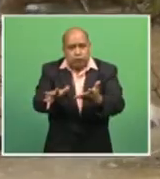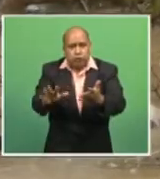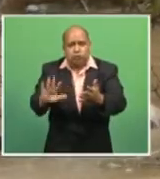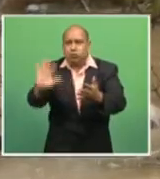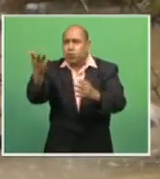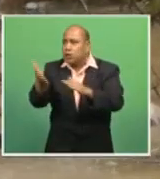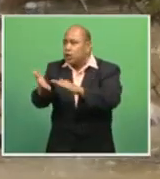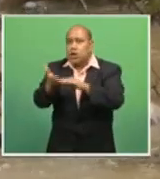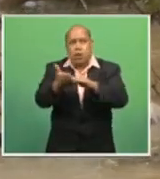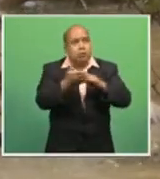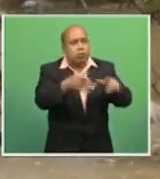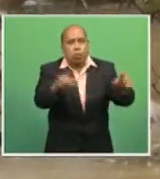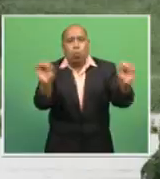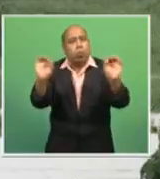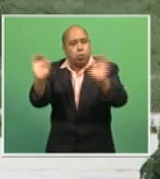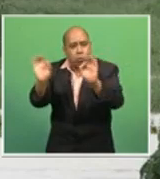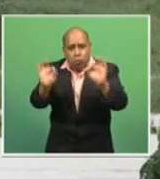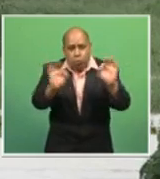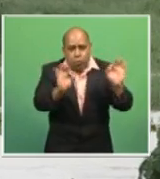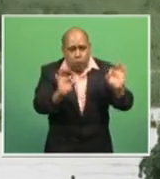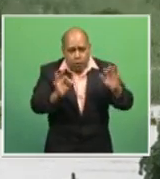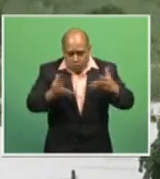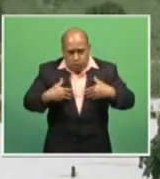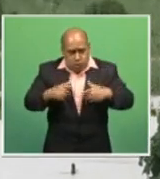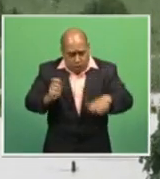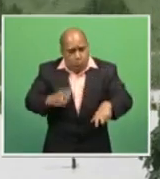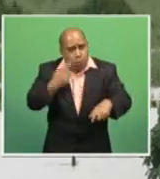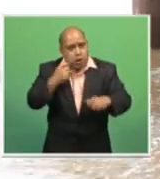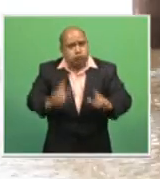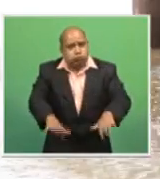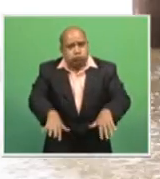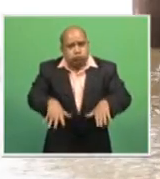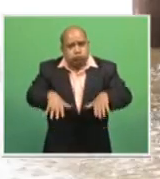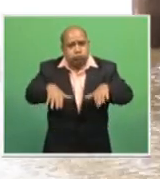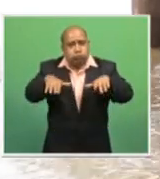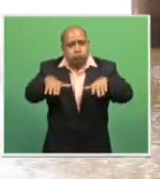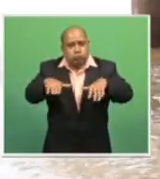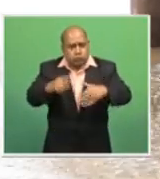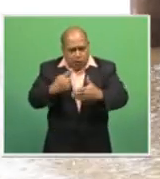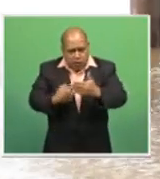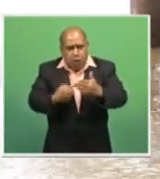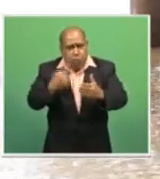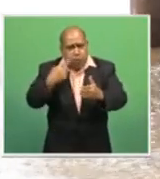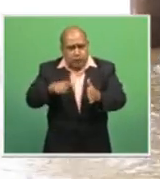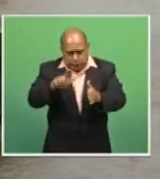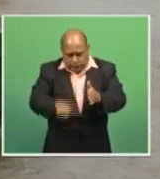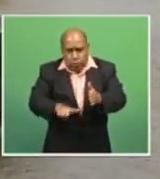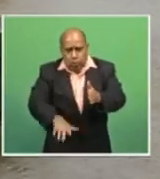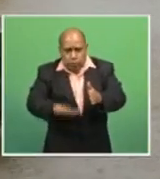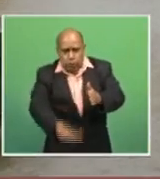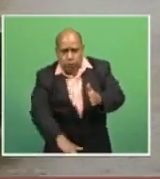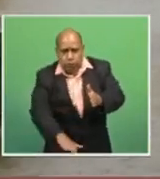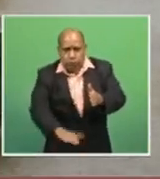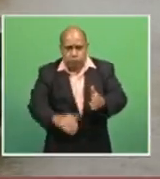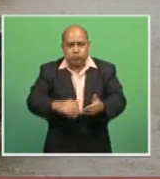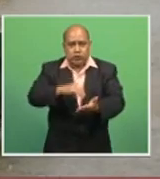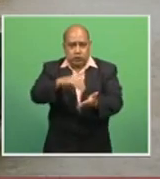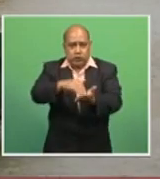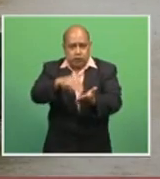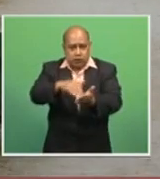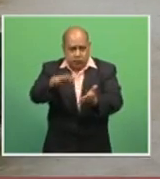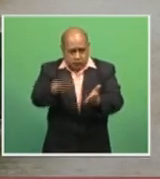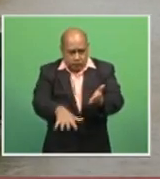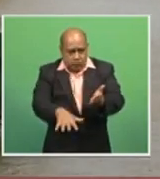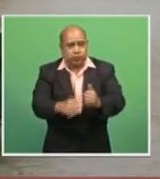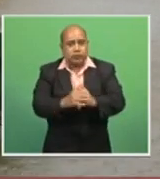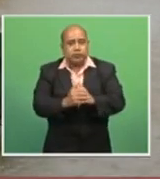Meanwhile, flash flooding occurred in many low-lying areas in the Central Division today. Flooding has always been